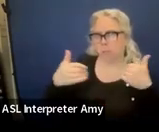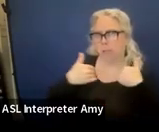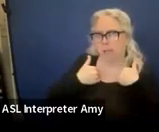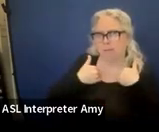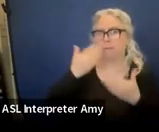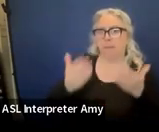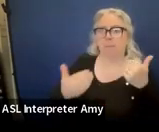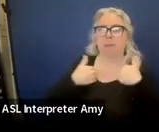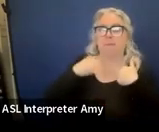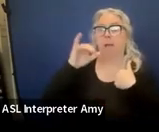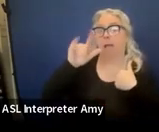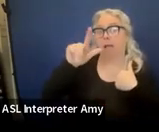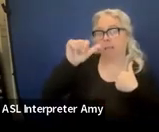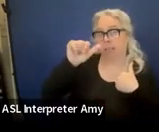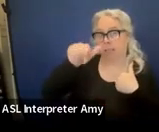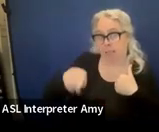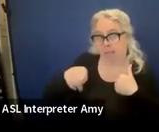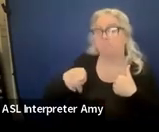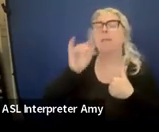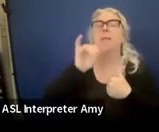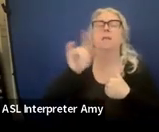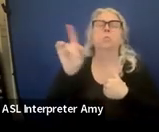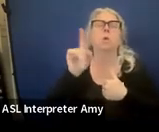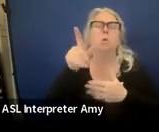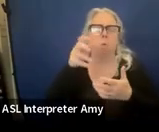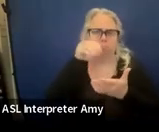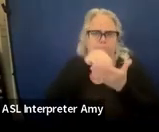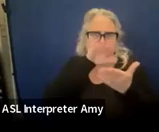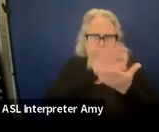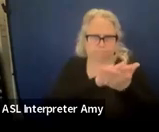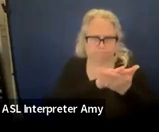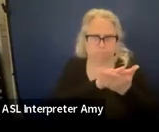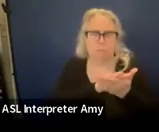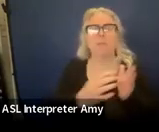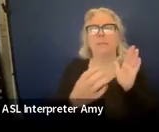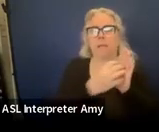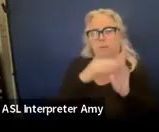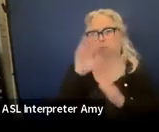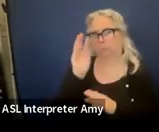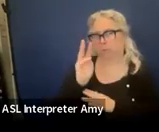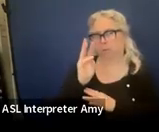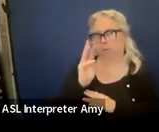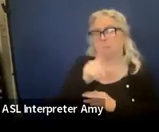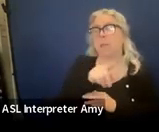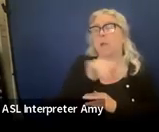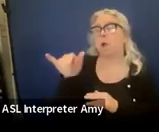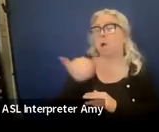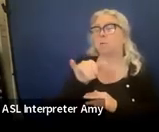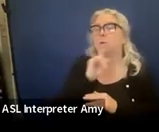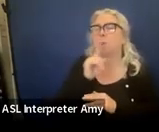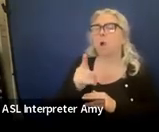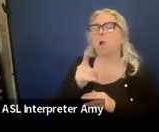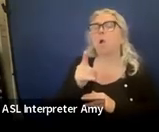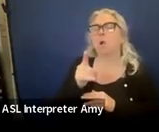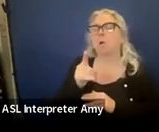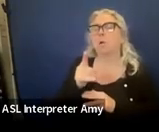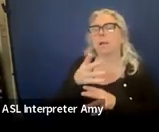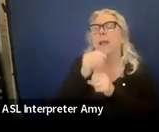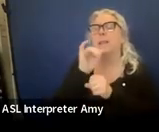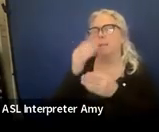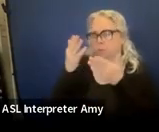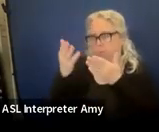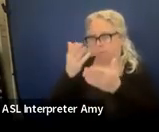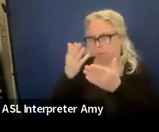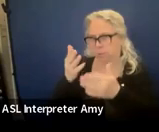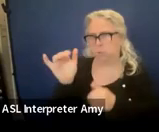an ILAP. This is where you would want to document that, in Section 6, that they're also receiving that service